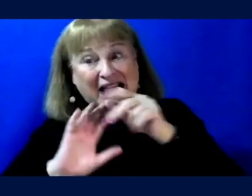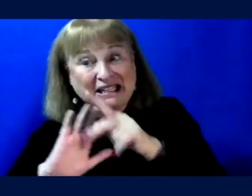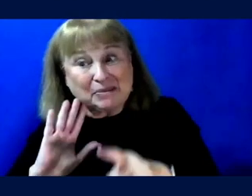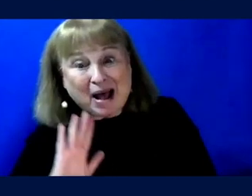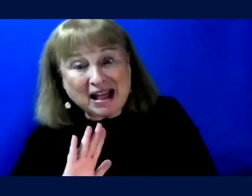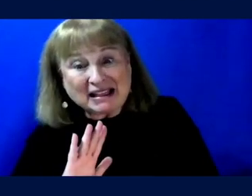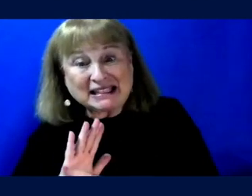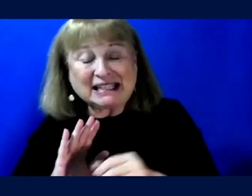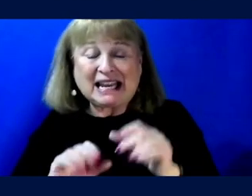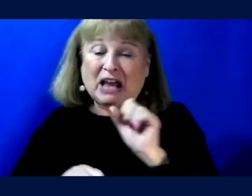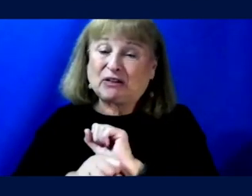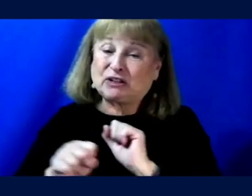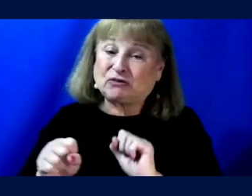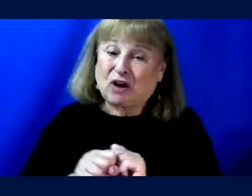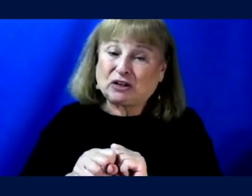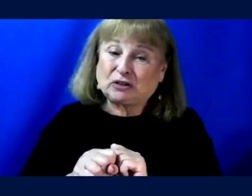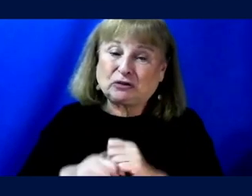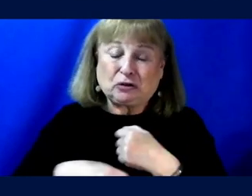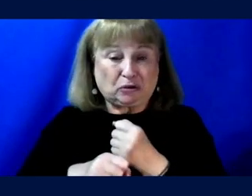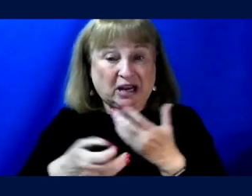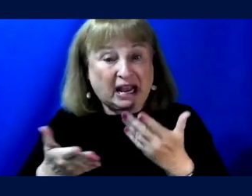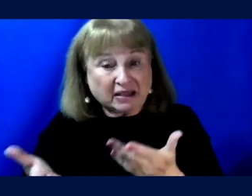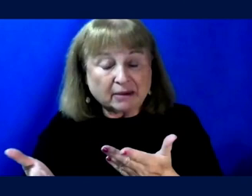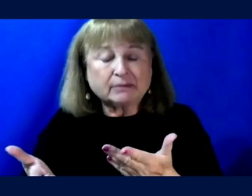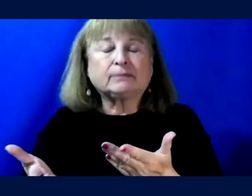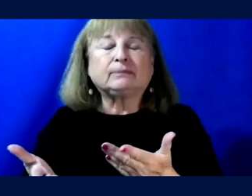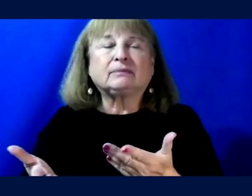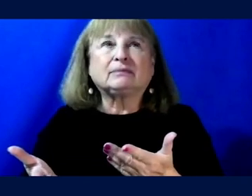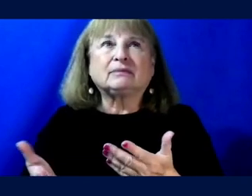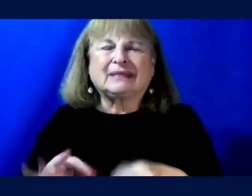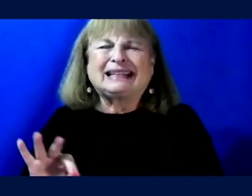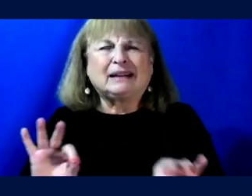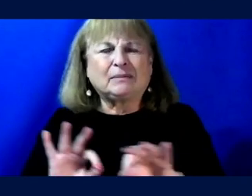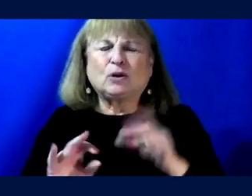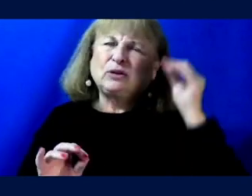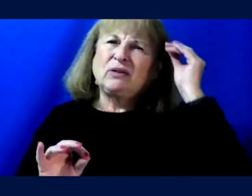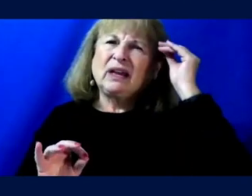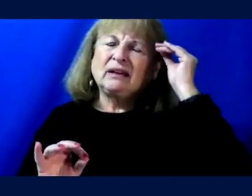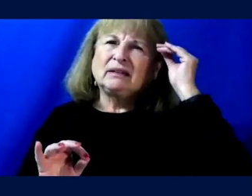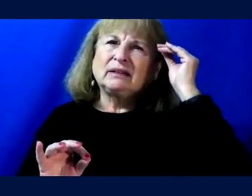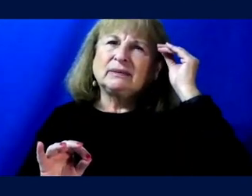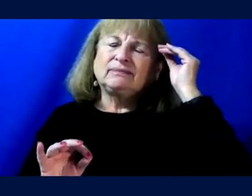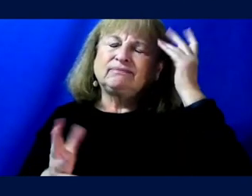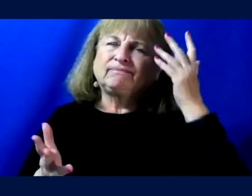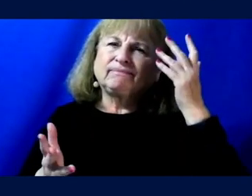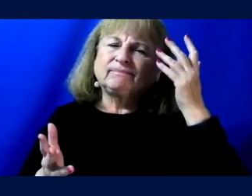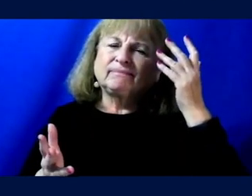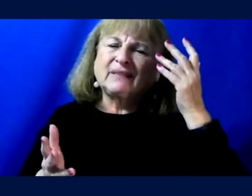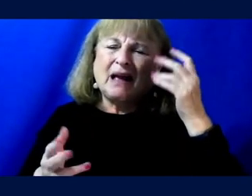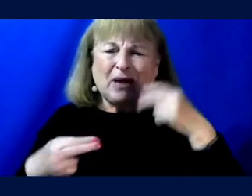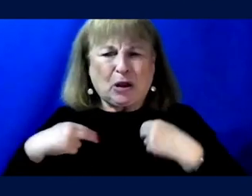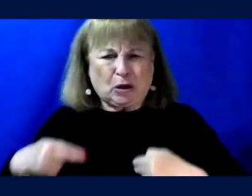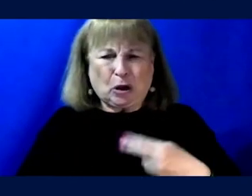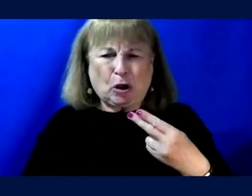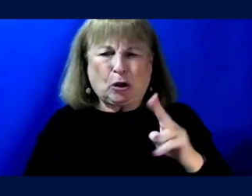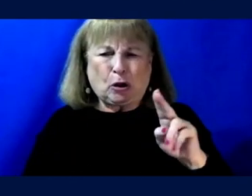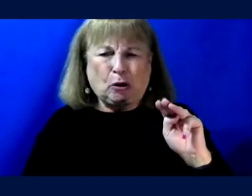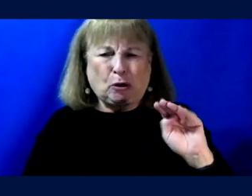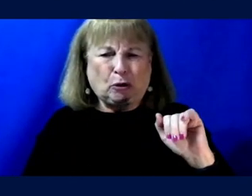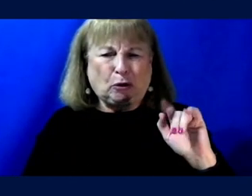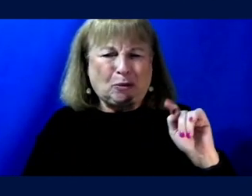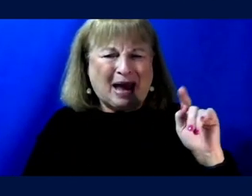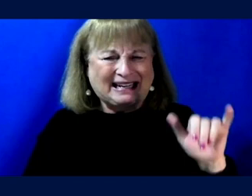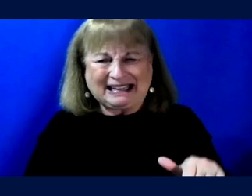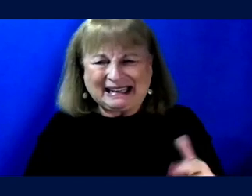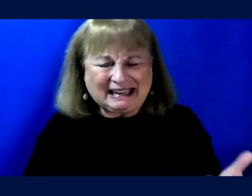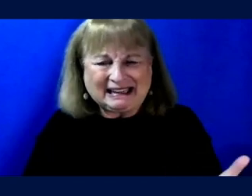and the structures to, to create them, you know, it's also really important to think through the lens of humanity, like we were talking about and